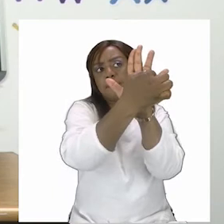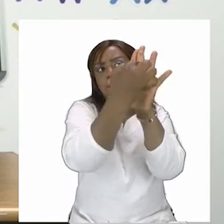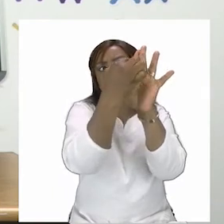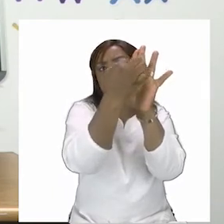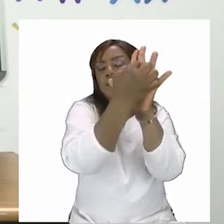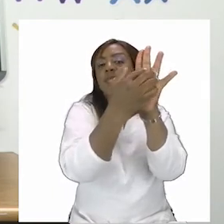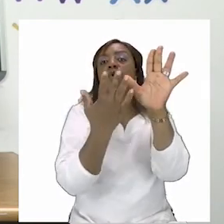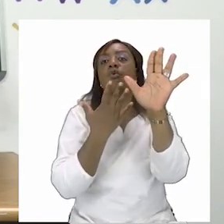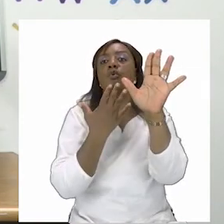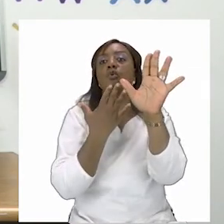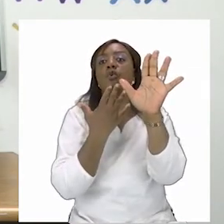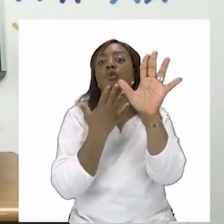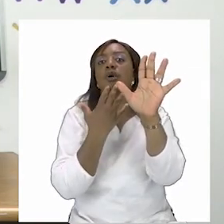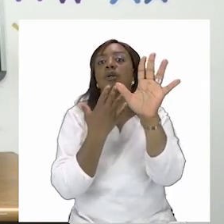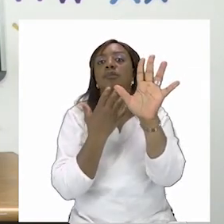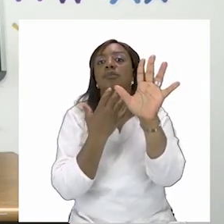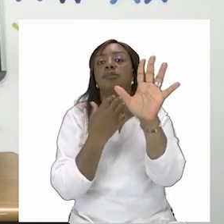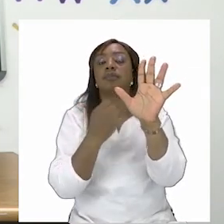be grandfather